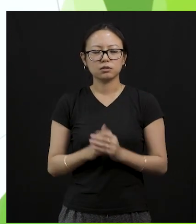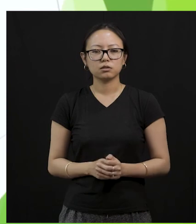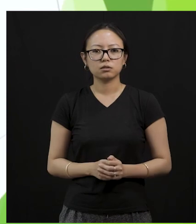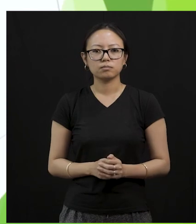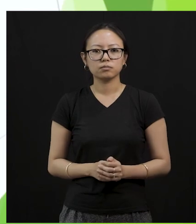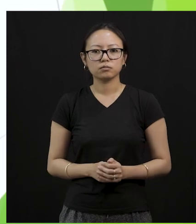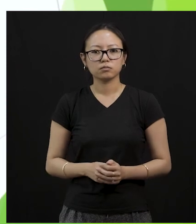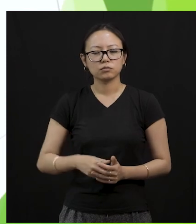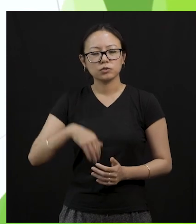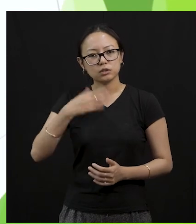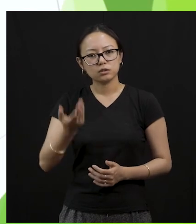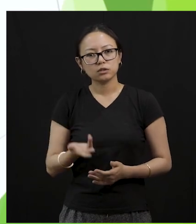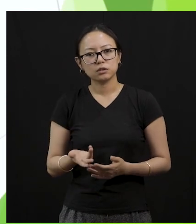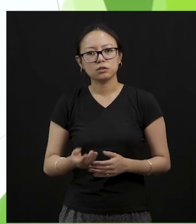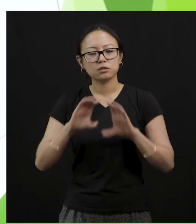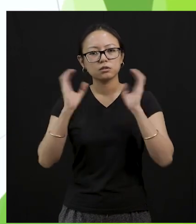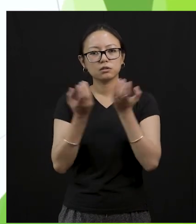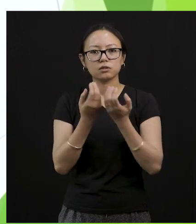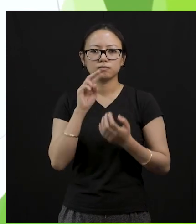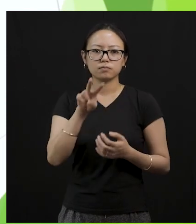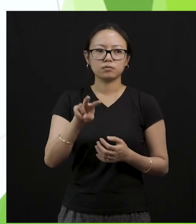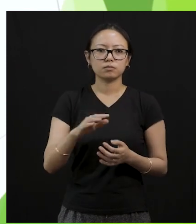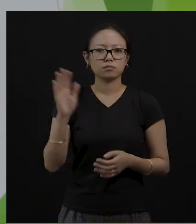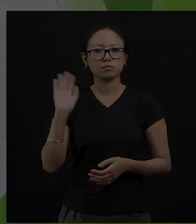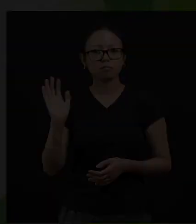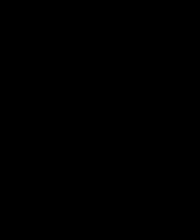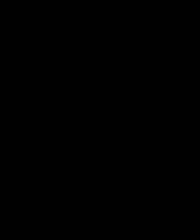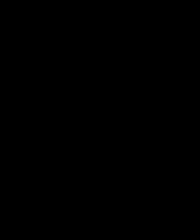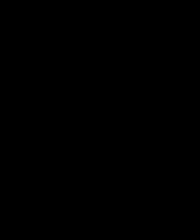Until I meet, I see you again in the next video. Bye.